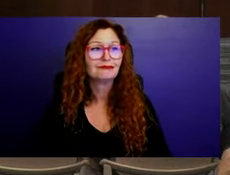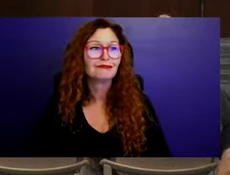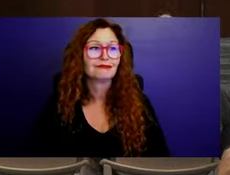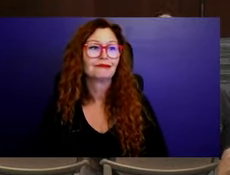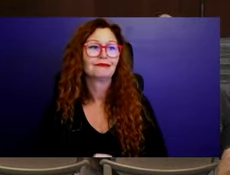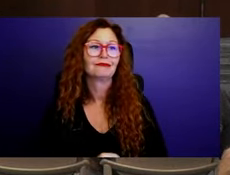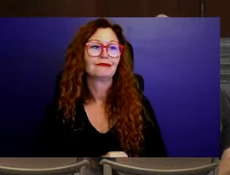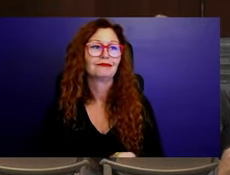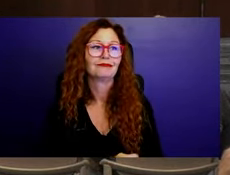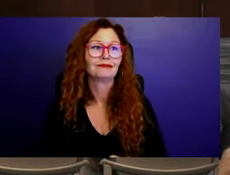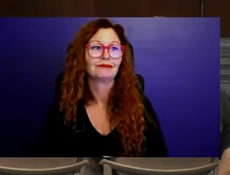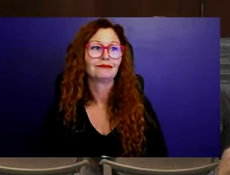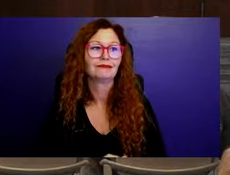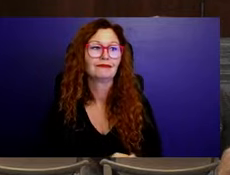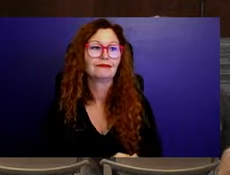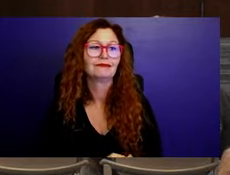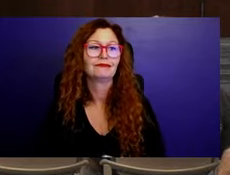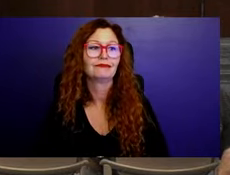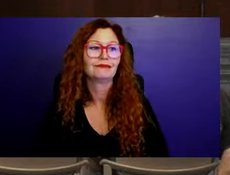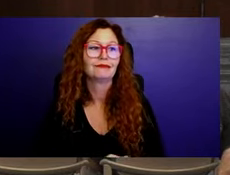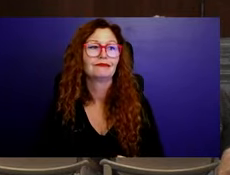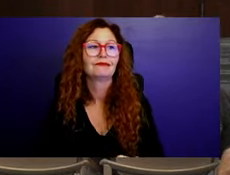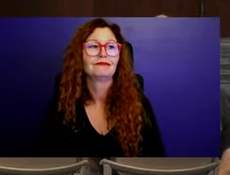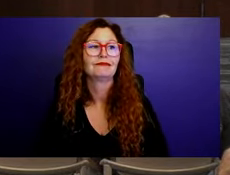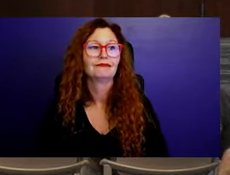can participate, we'd love to hear from you.